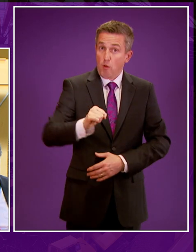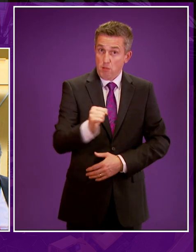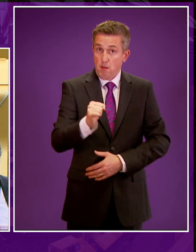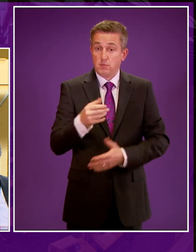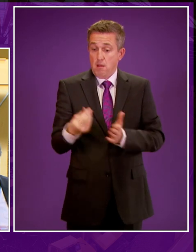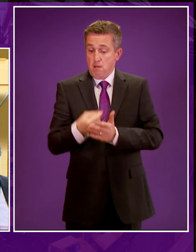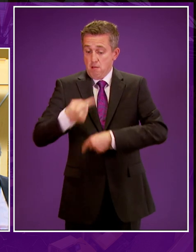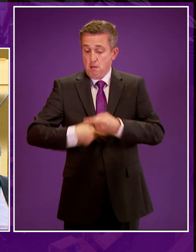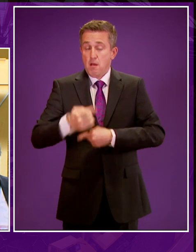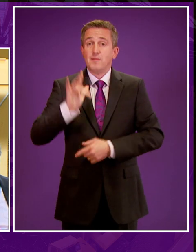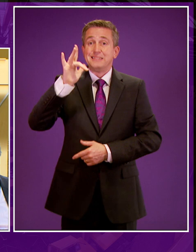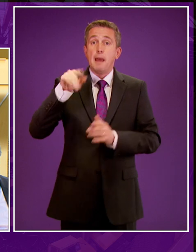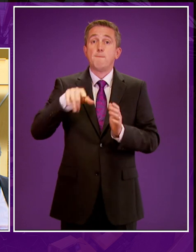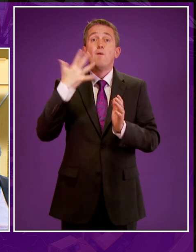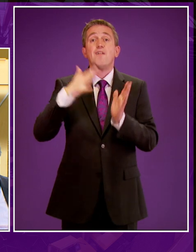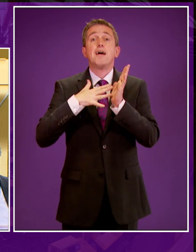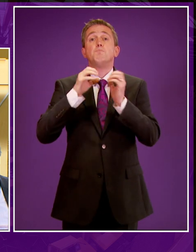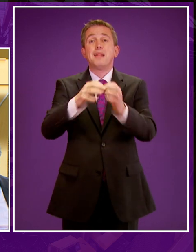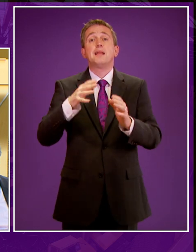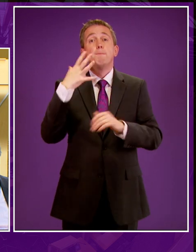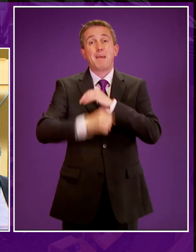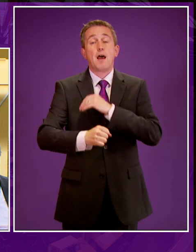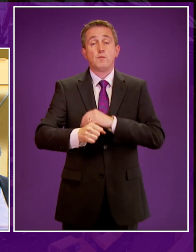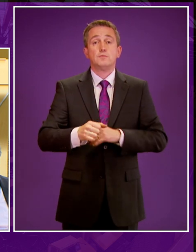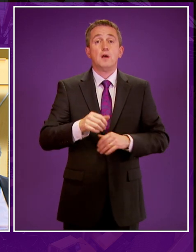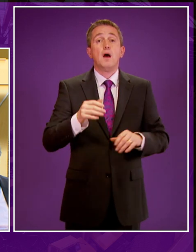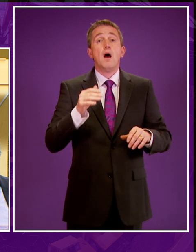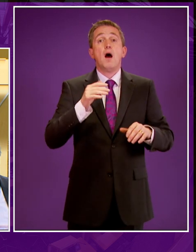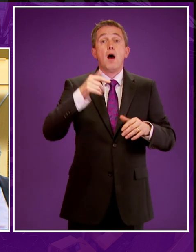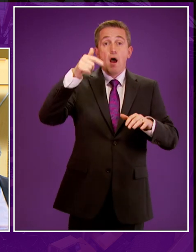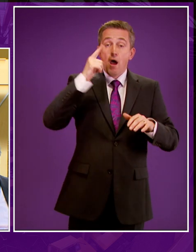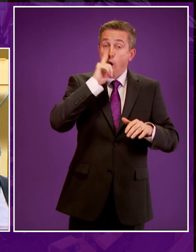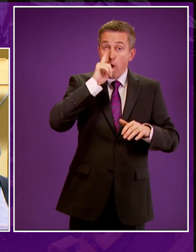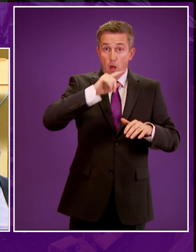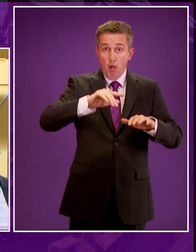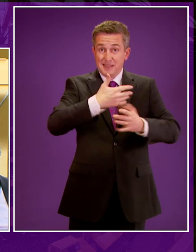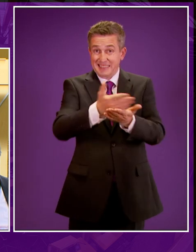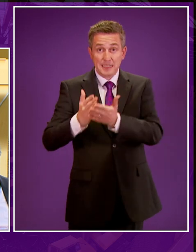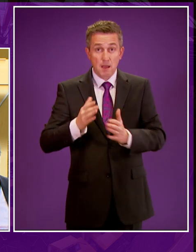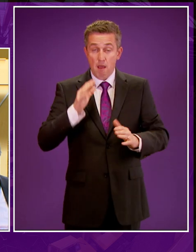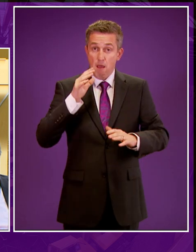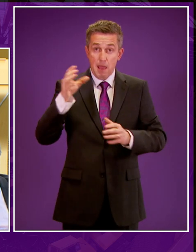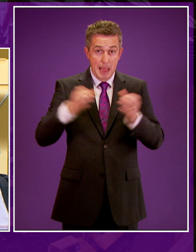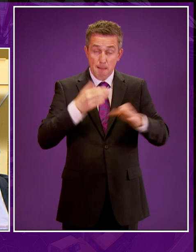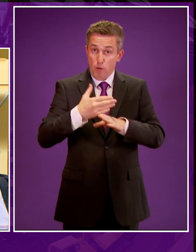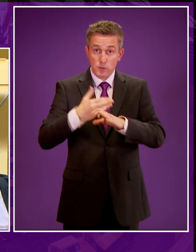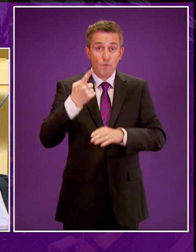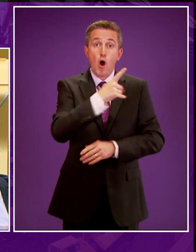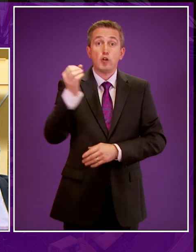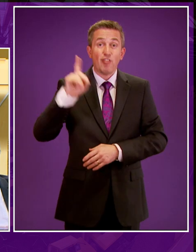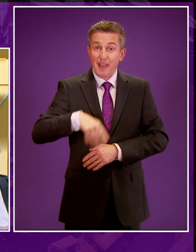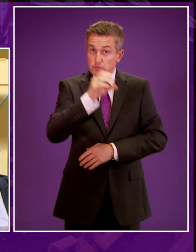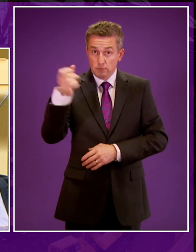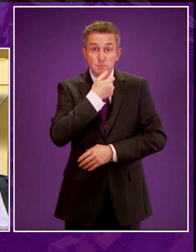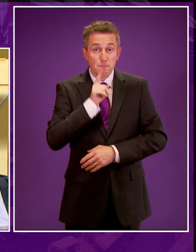turnover of £10.5 billion. The offshore oil and gas sector employs more than 100,000 people. KPMG also